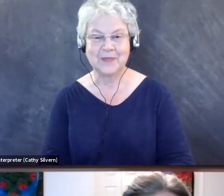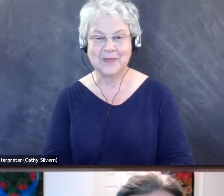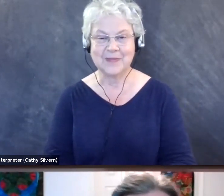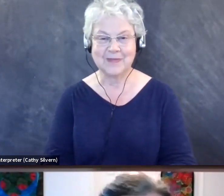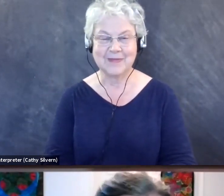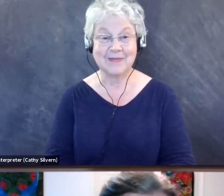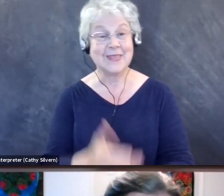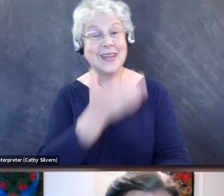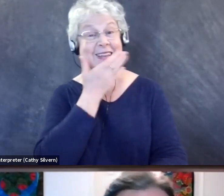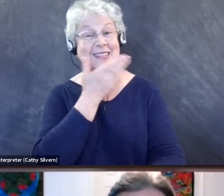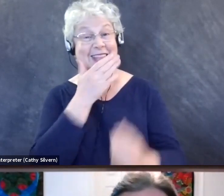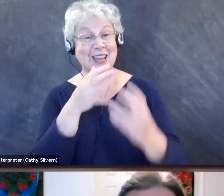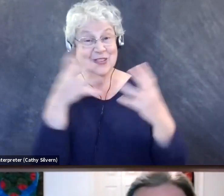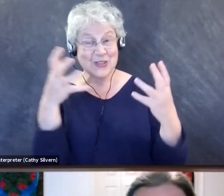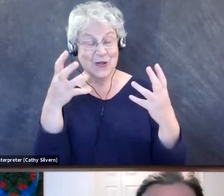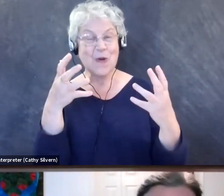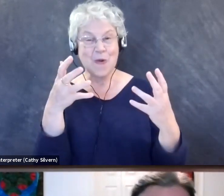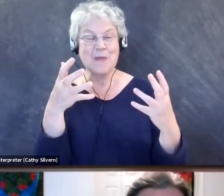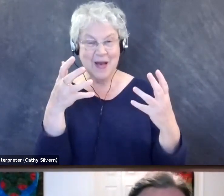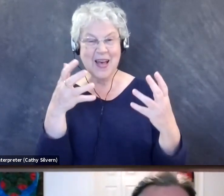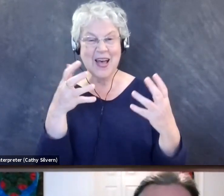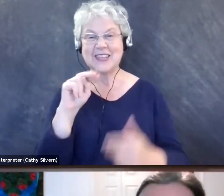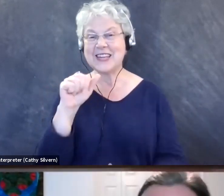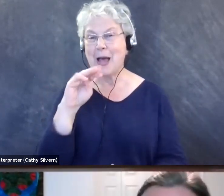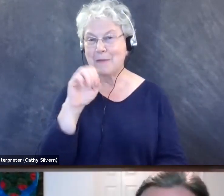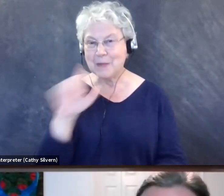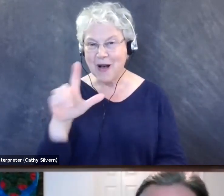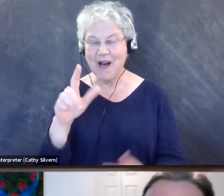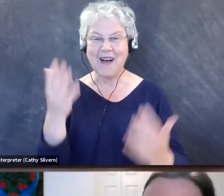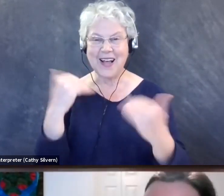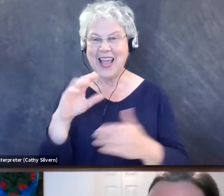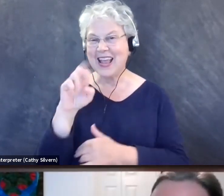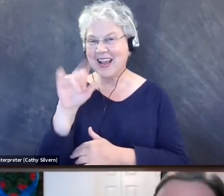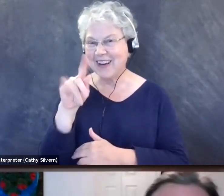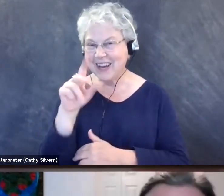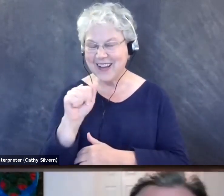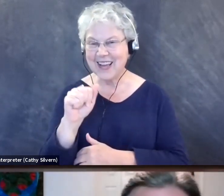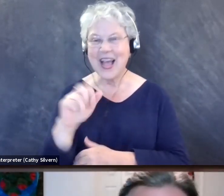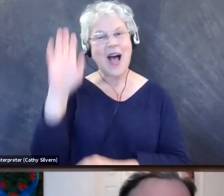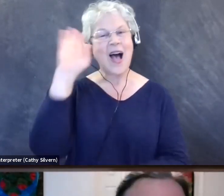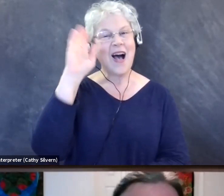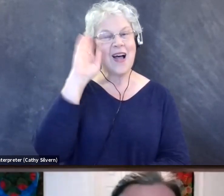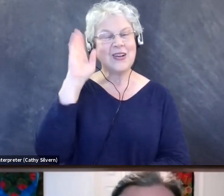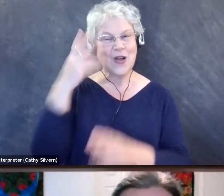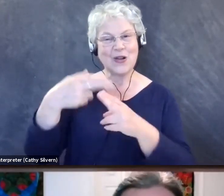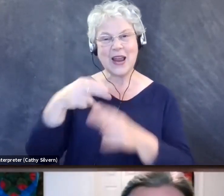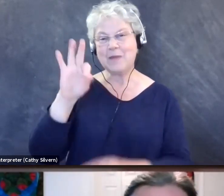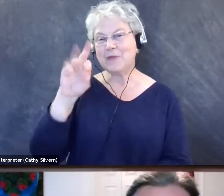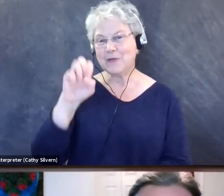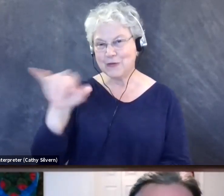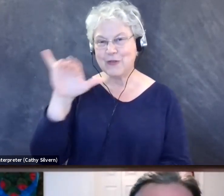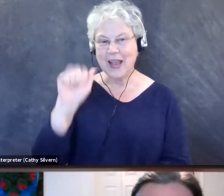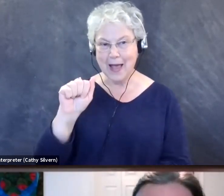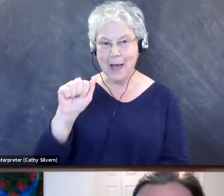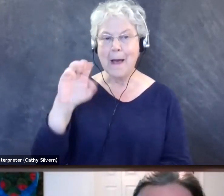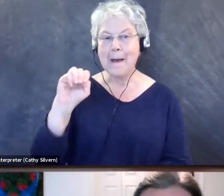Thanks so much Namal and Erica and the American Bird Conservancy. Hi everyone, my name is Freya McGregor. My pronouns